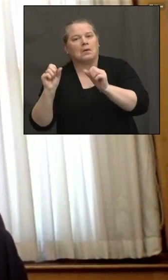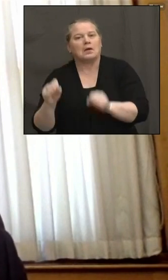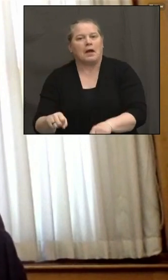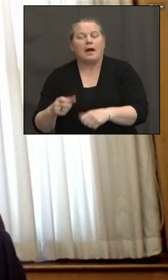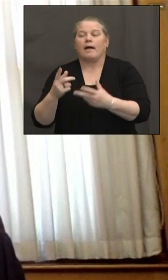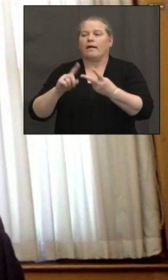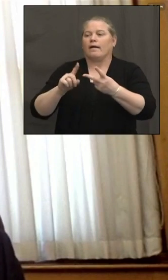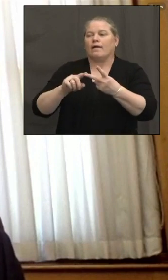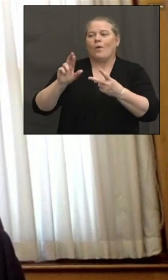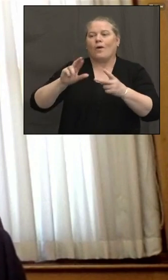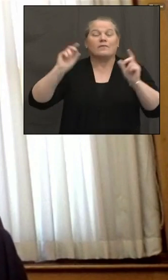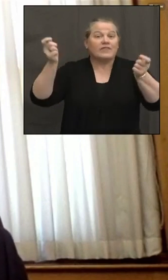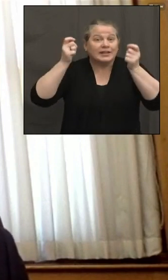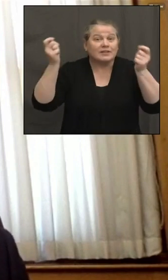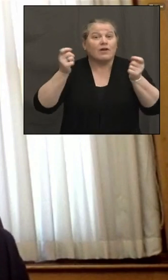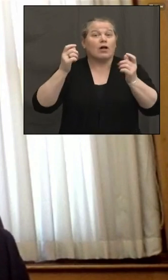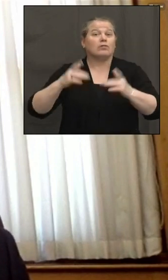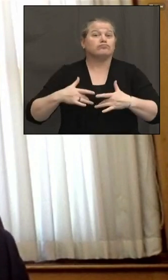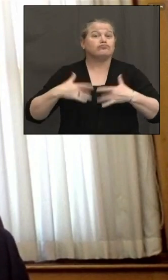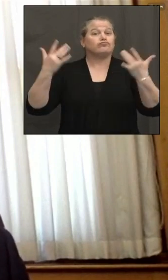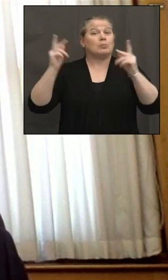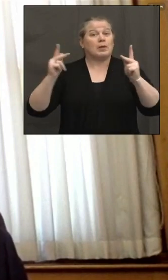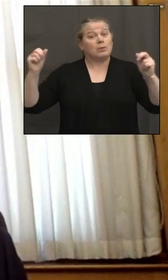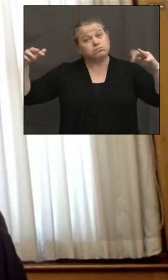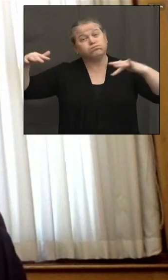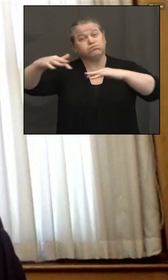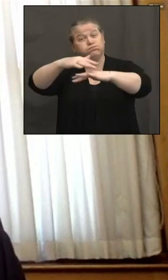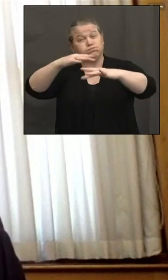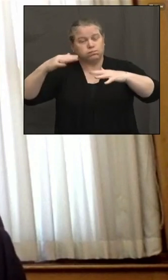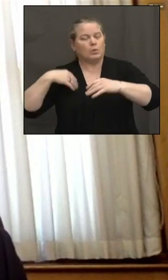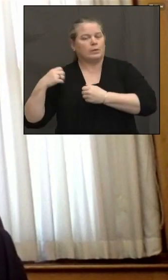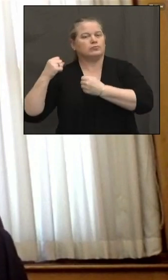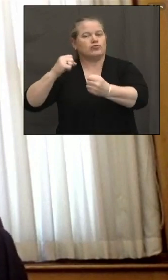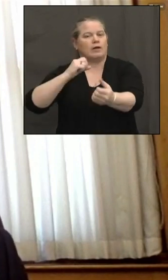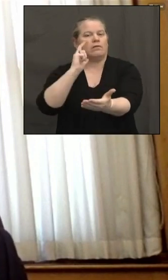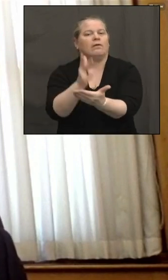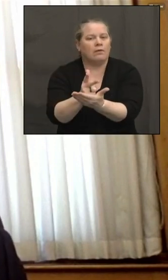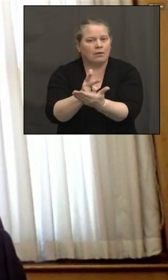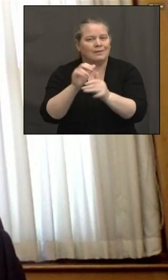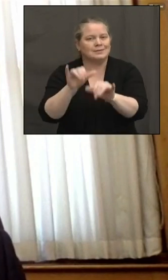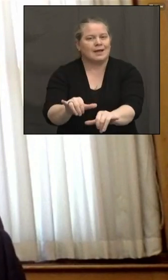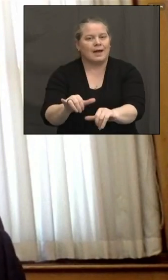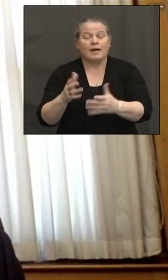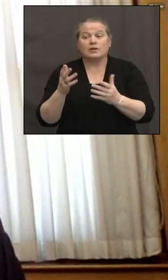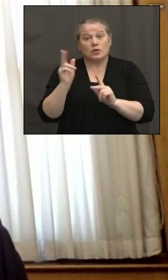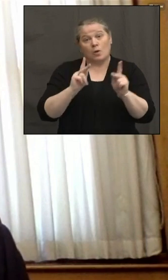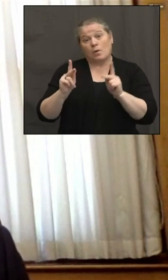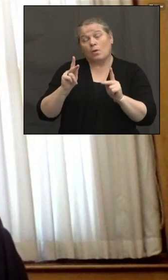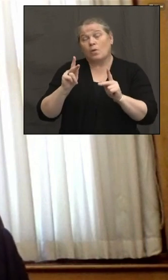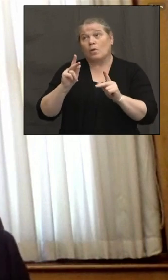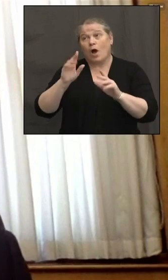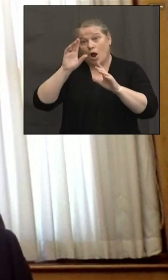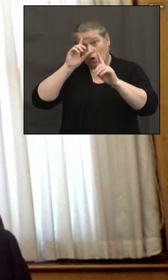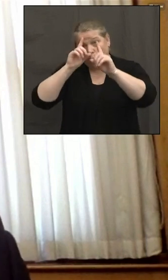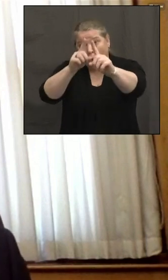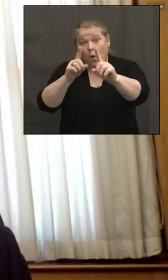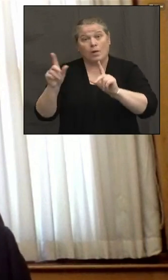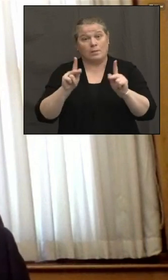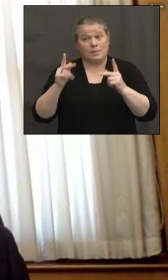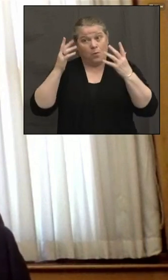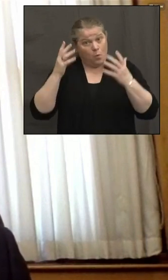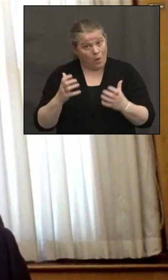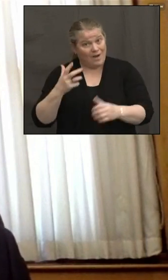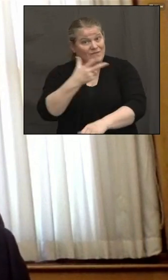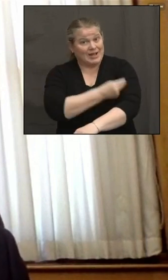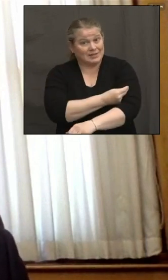very soon where everyone who wants a vaccine has already gotten one and now we have to make it as absolutely easy as we